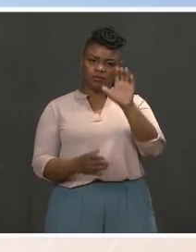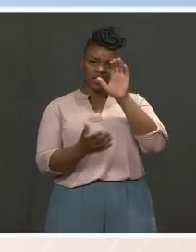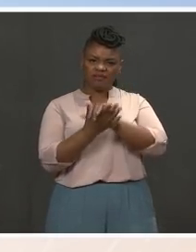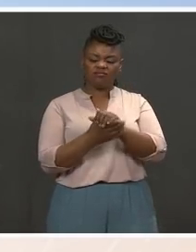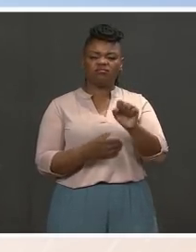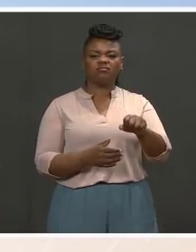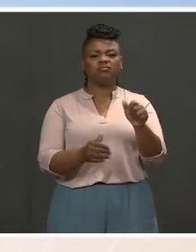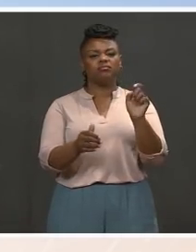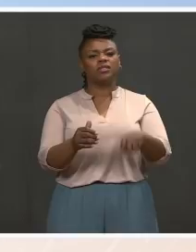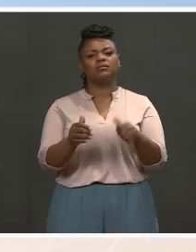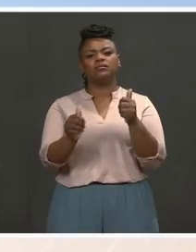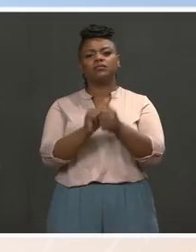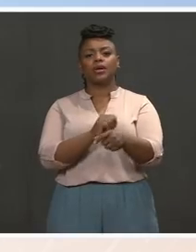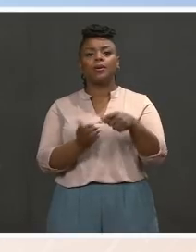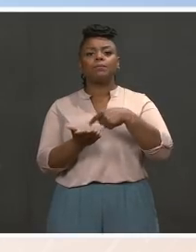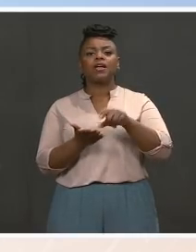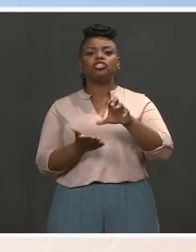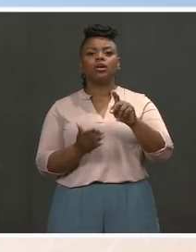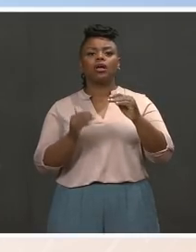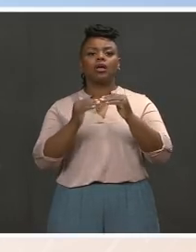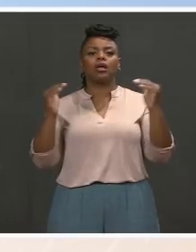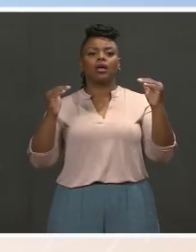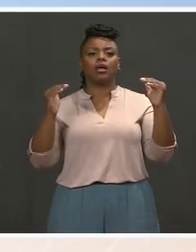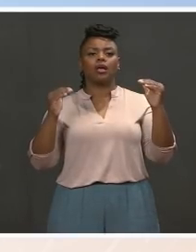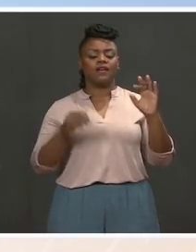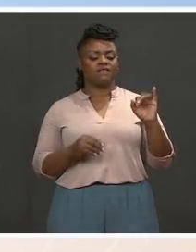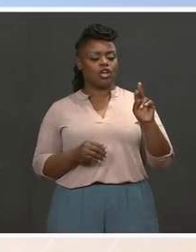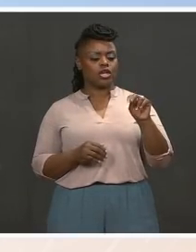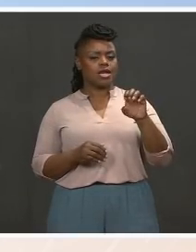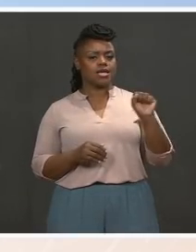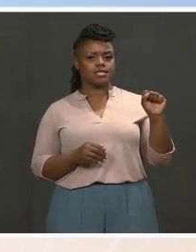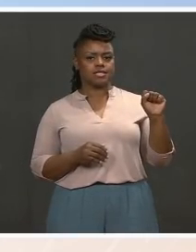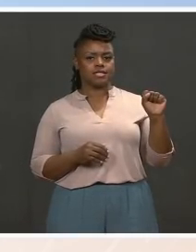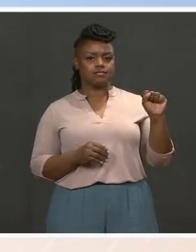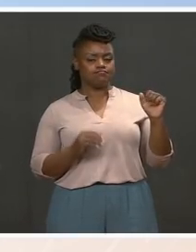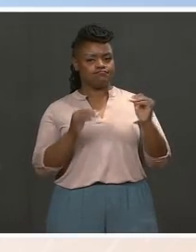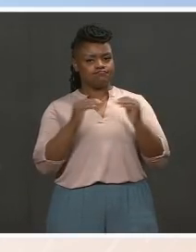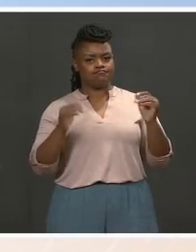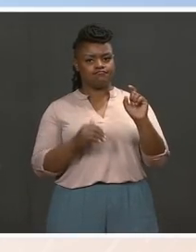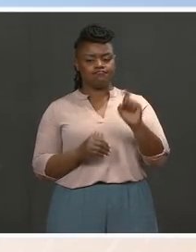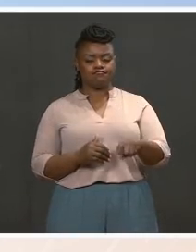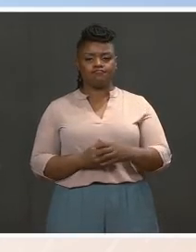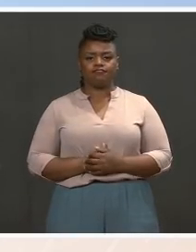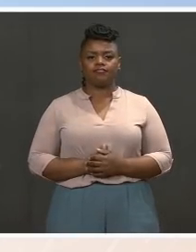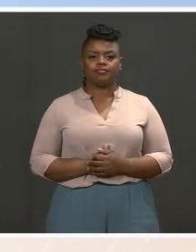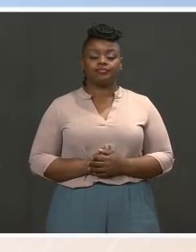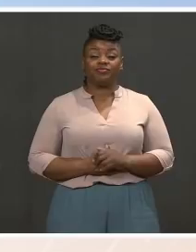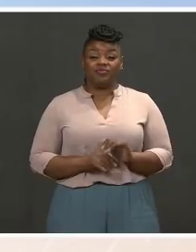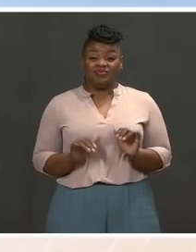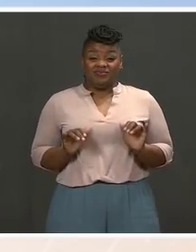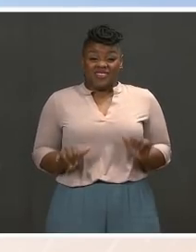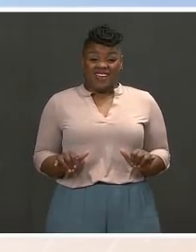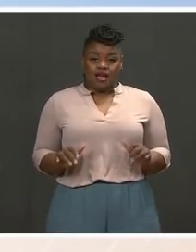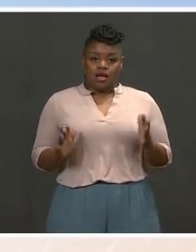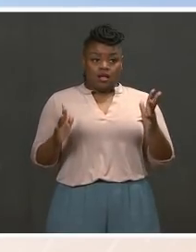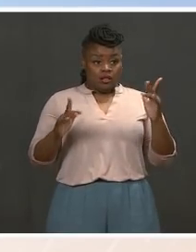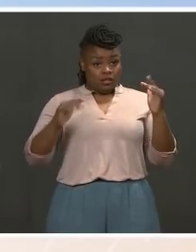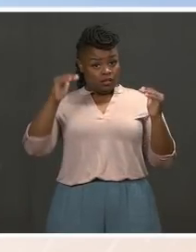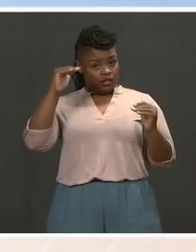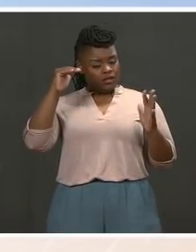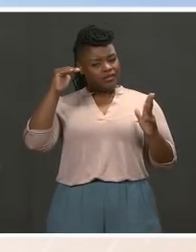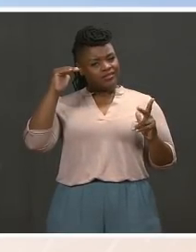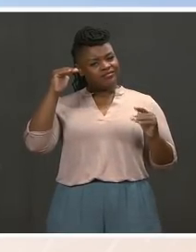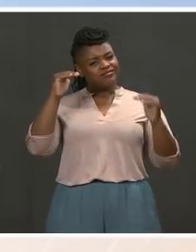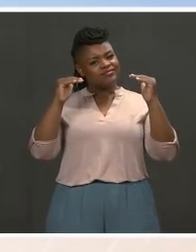This bill would be an important step towards ending pay discrimination through transparency and accountability for employers. They